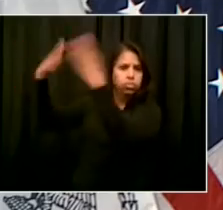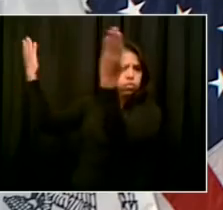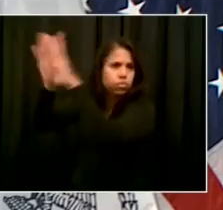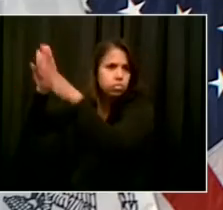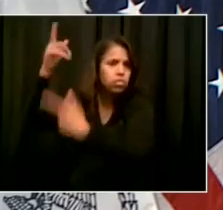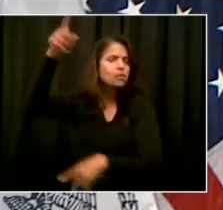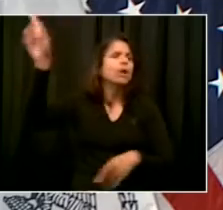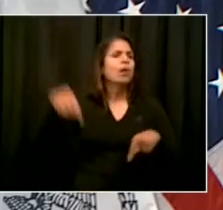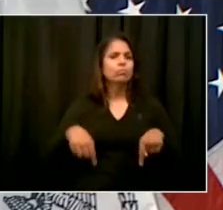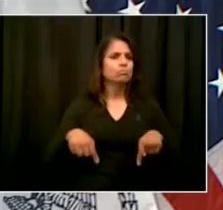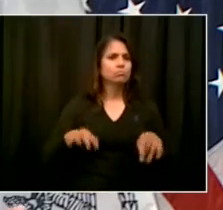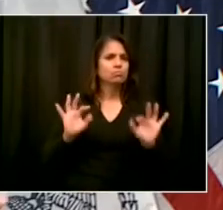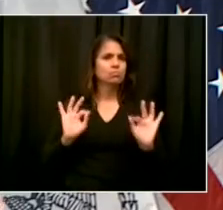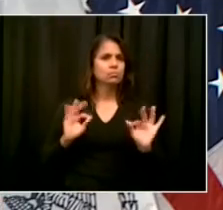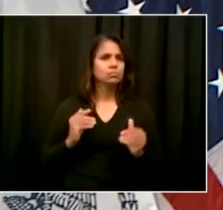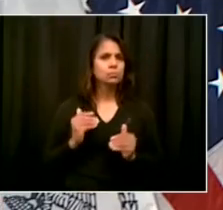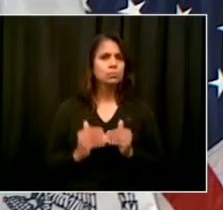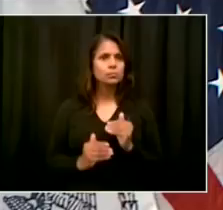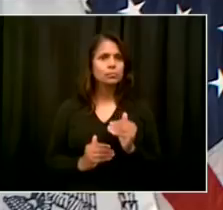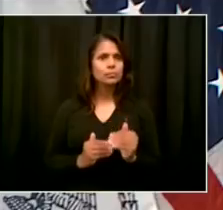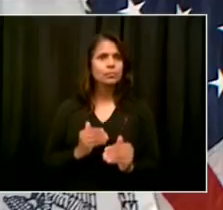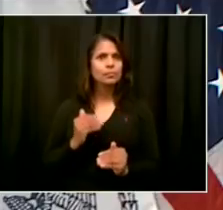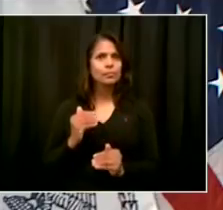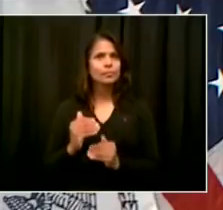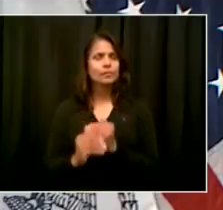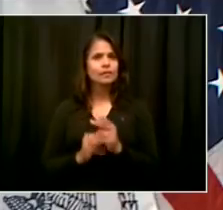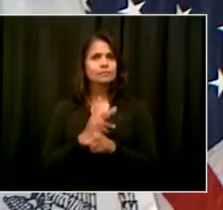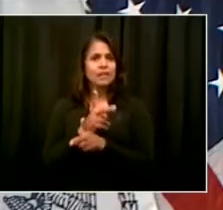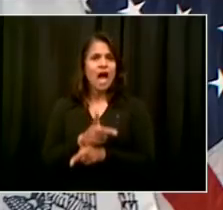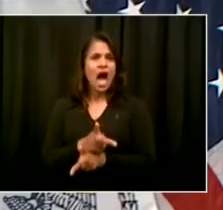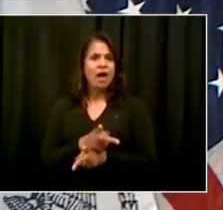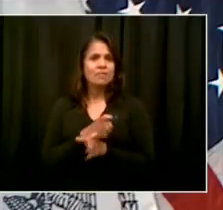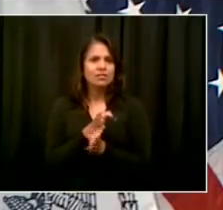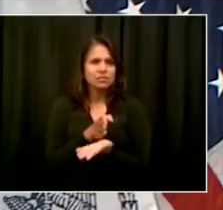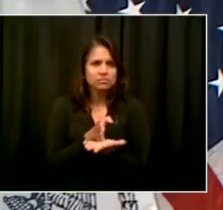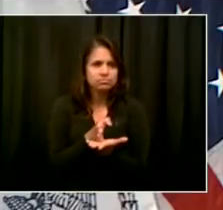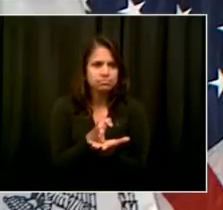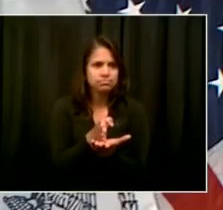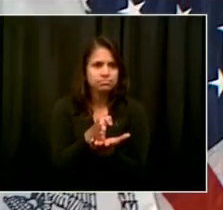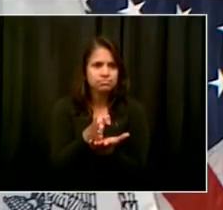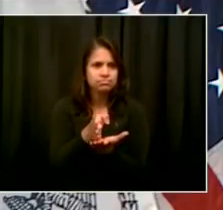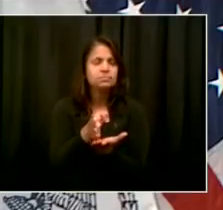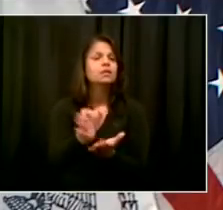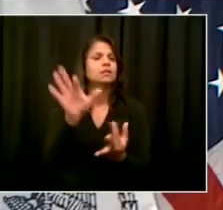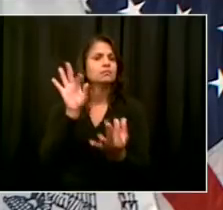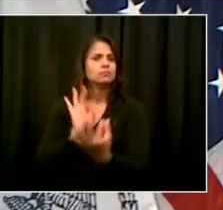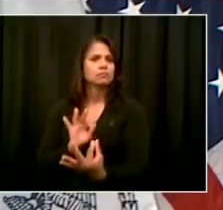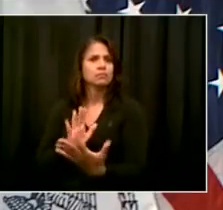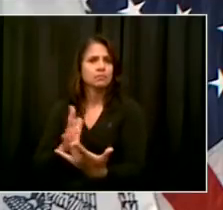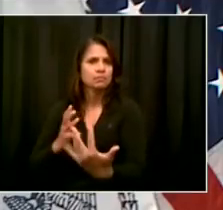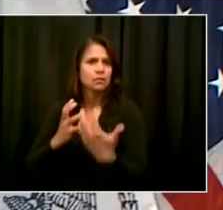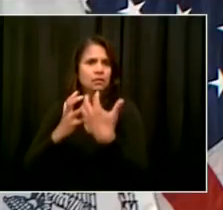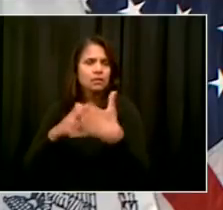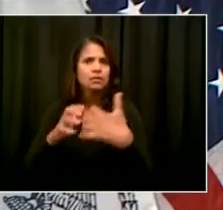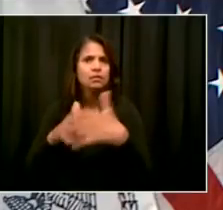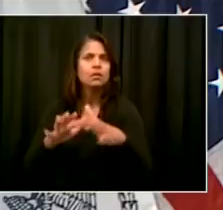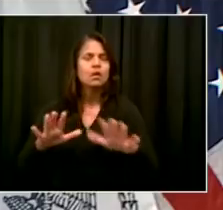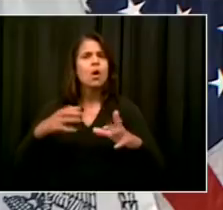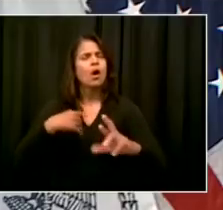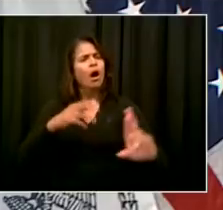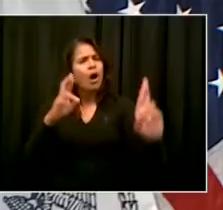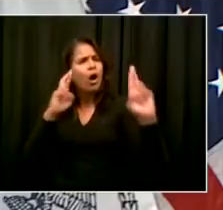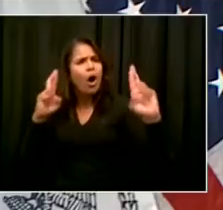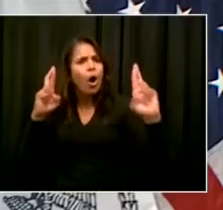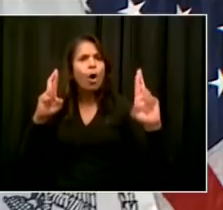expanding indoor dining because we keep driving down this disease. But at this immediate moment, we have to be